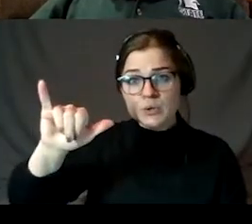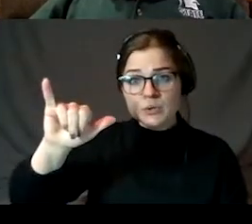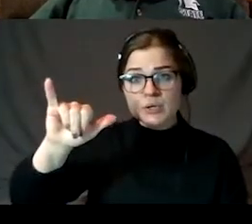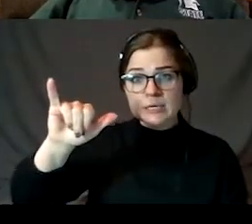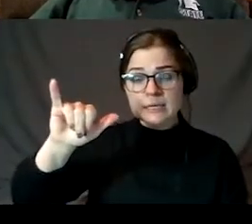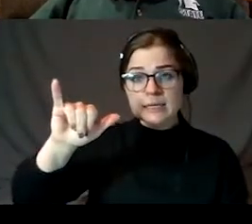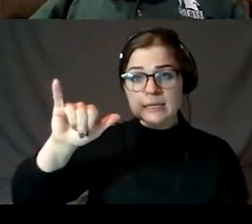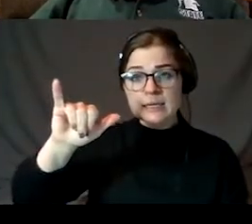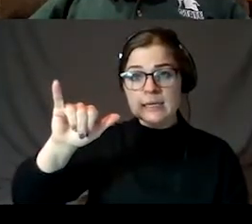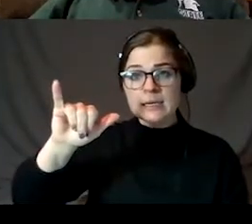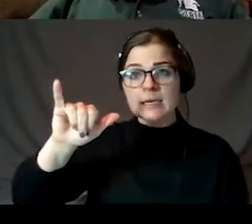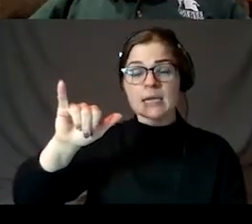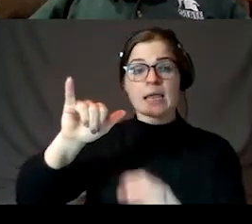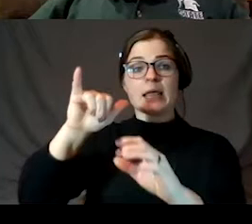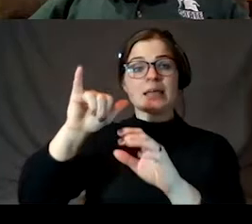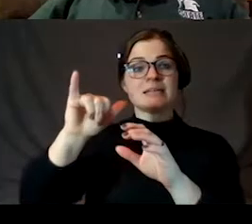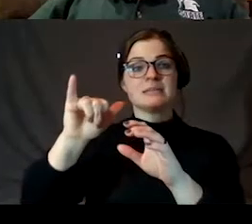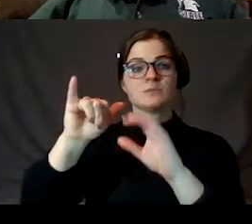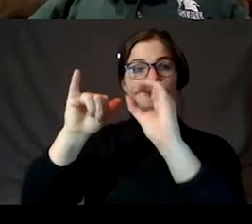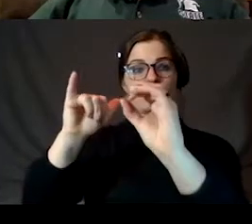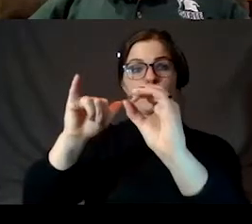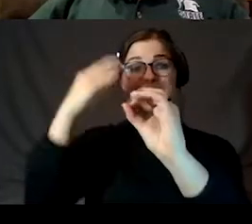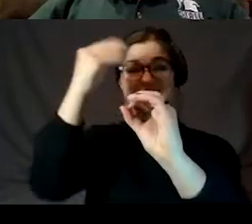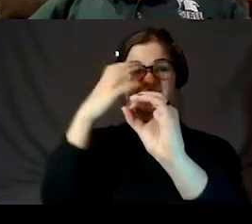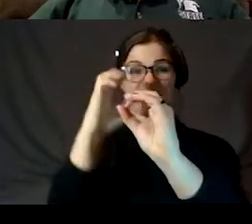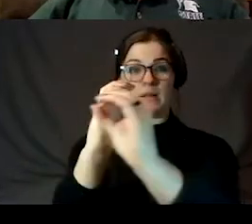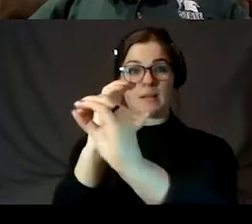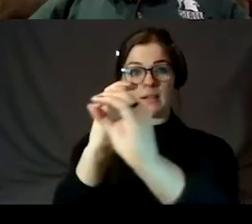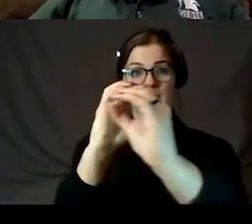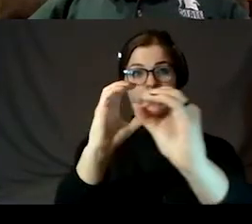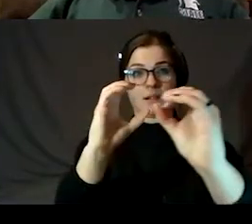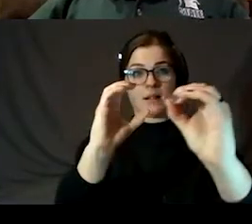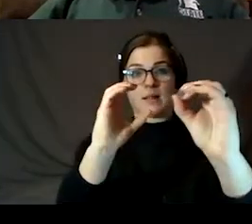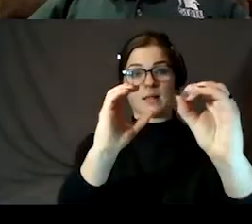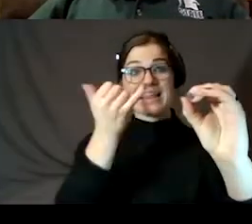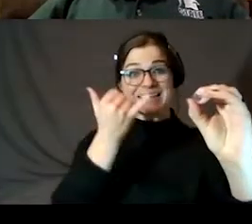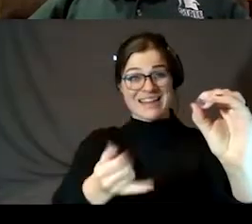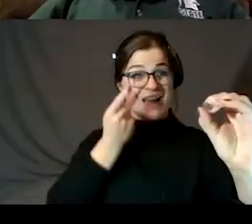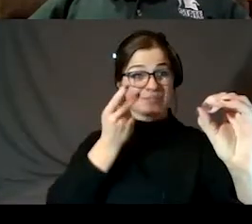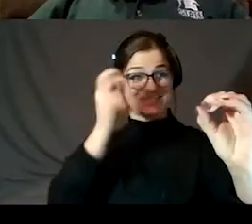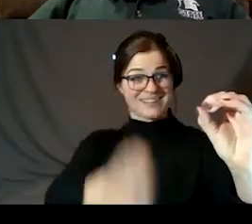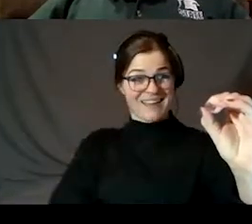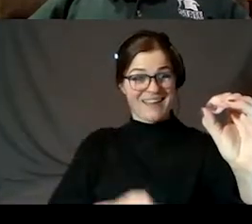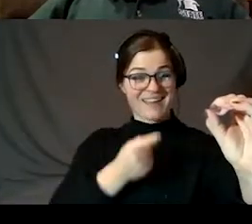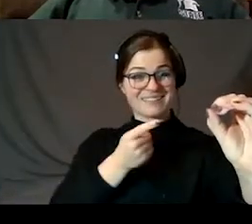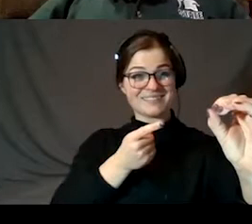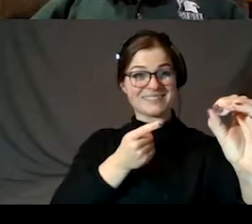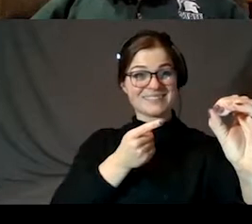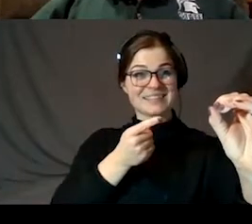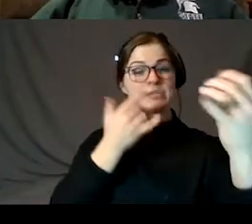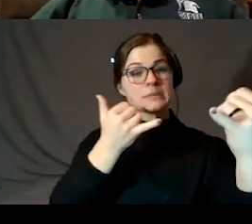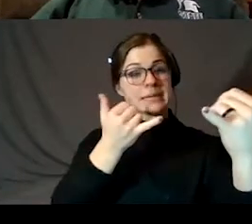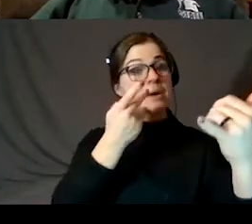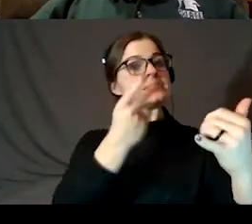is coming out from behind the sun and is just getting towards where we can see it now. So it's appearing in now in the